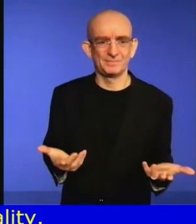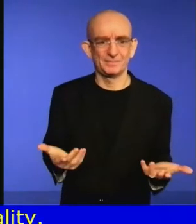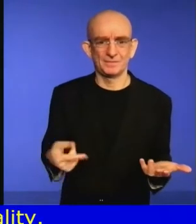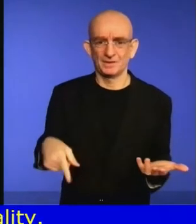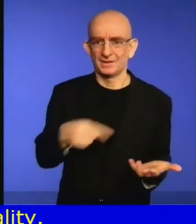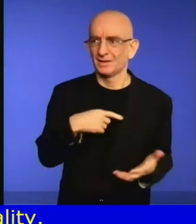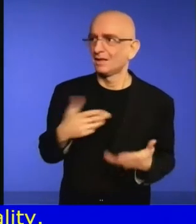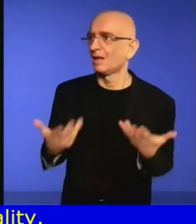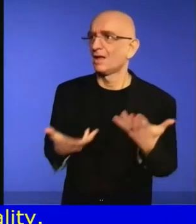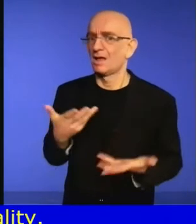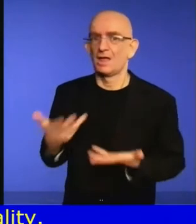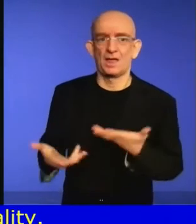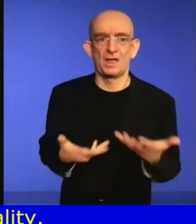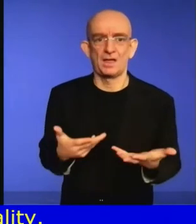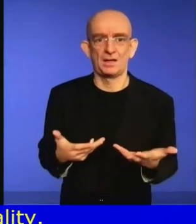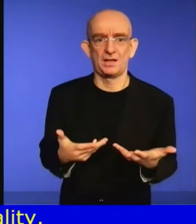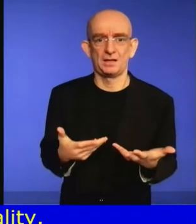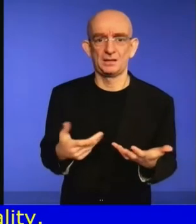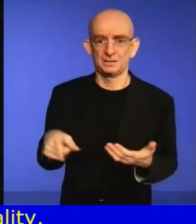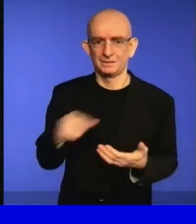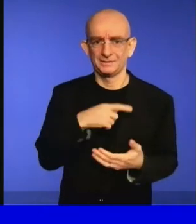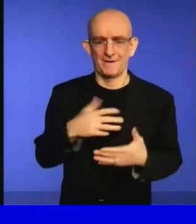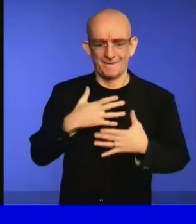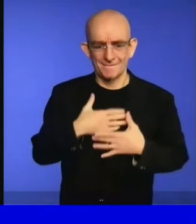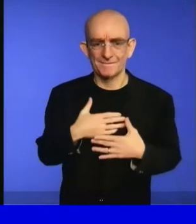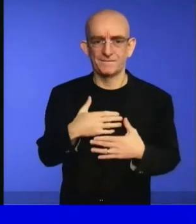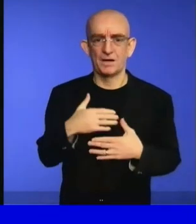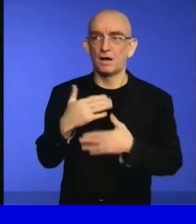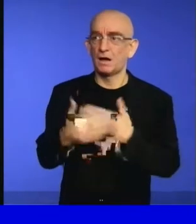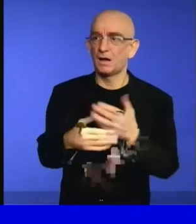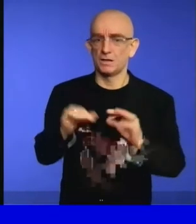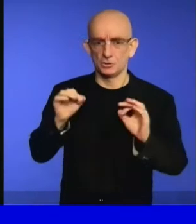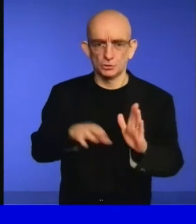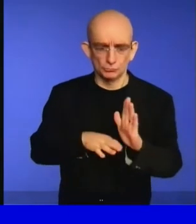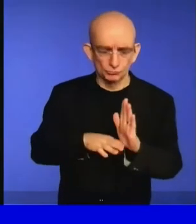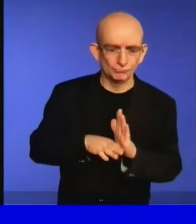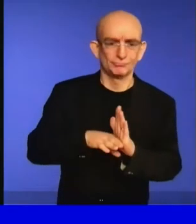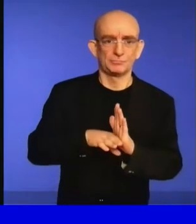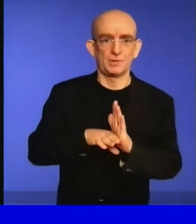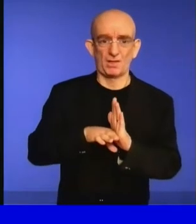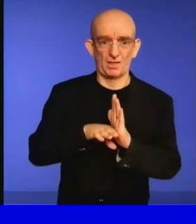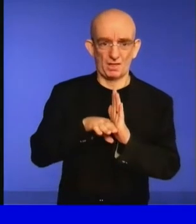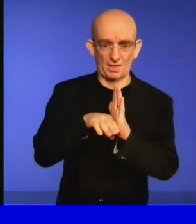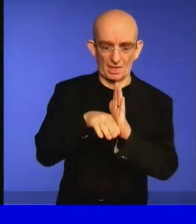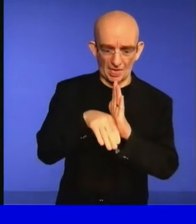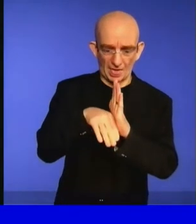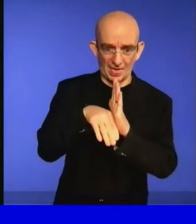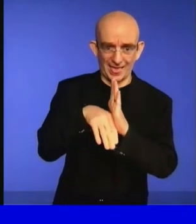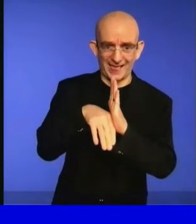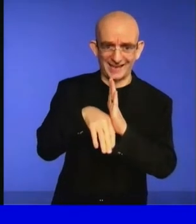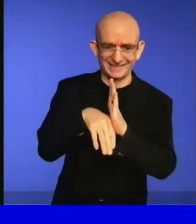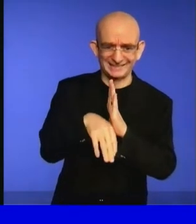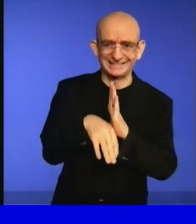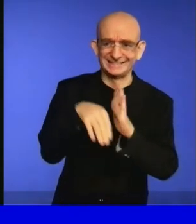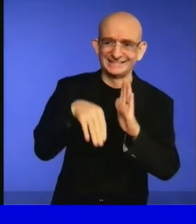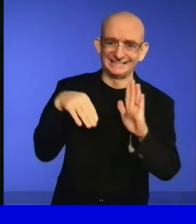back worse. The solution to this threat is simple. Even if it